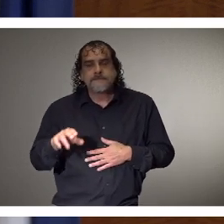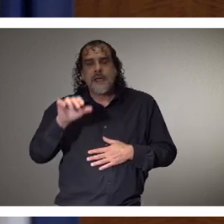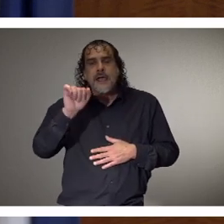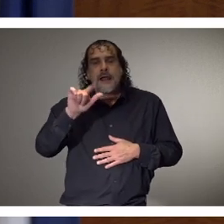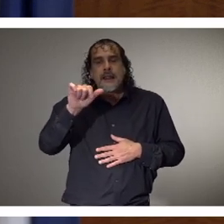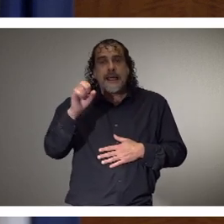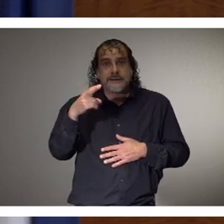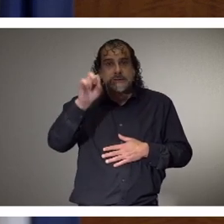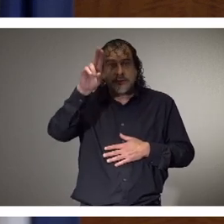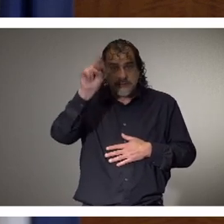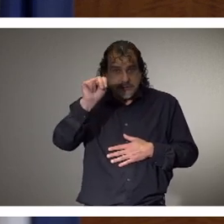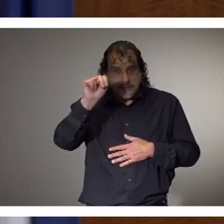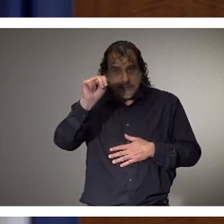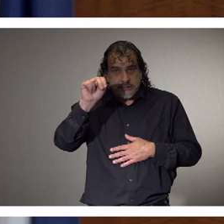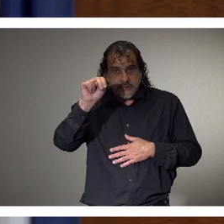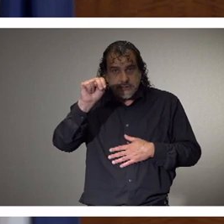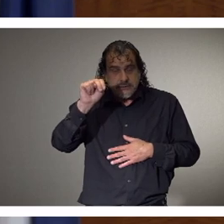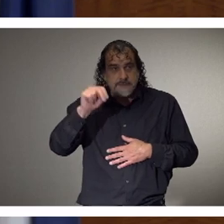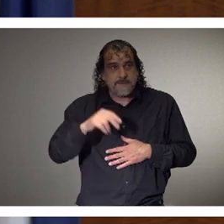Salmon.